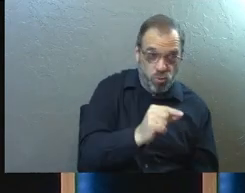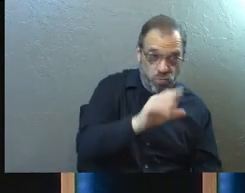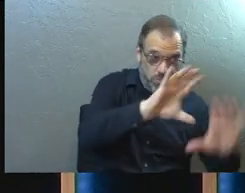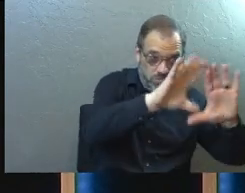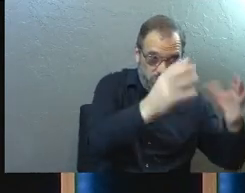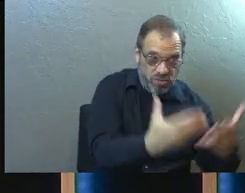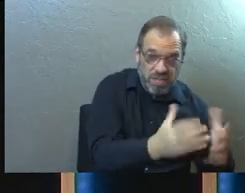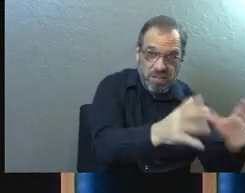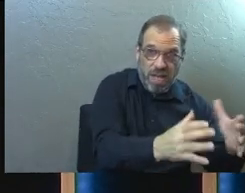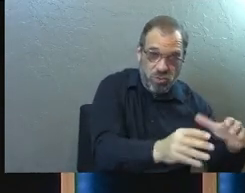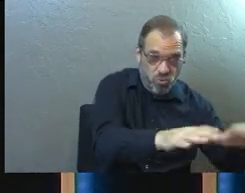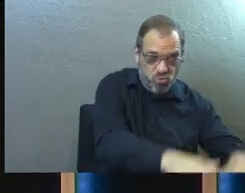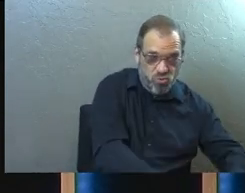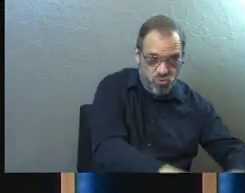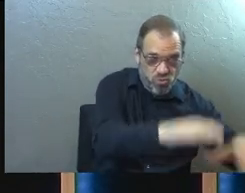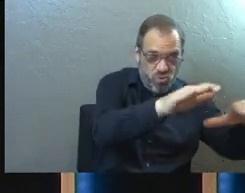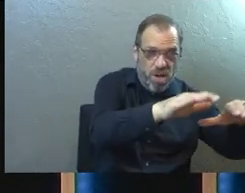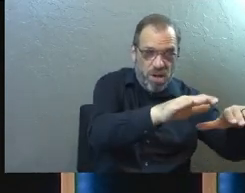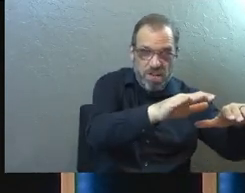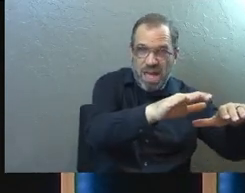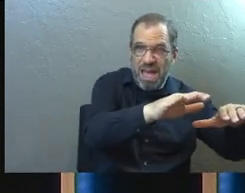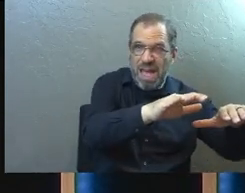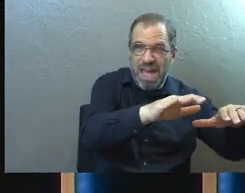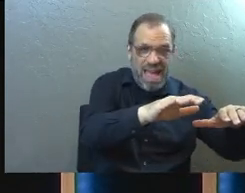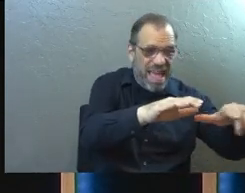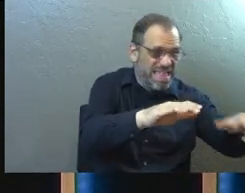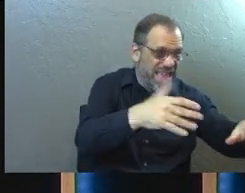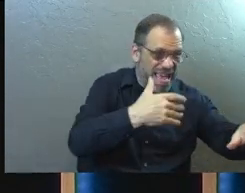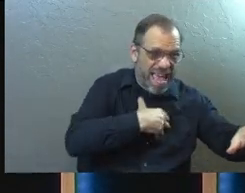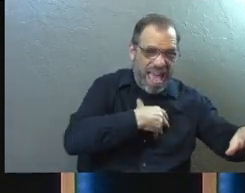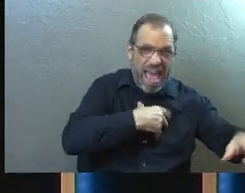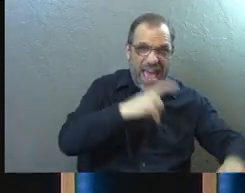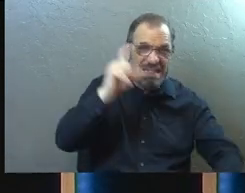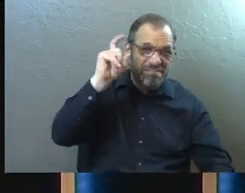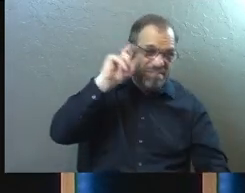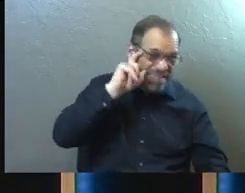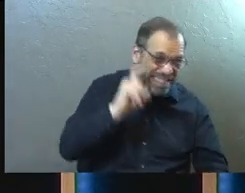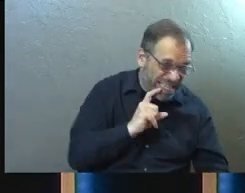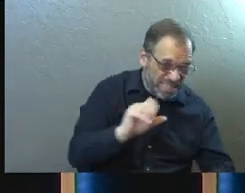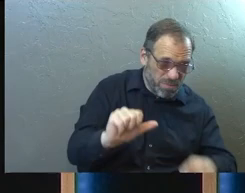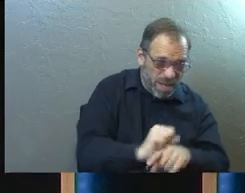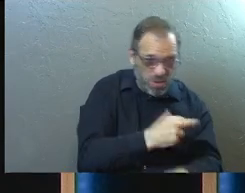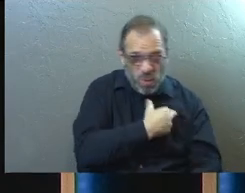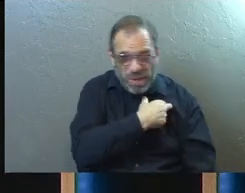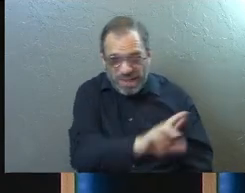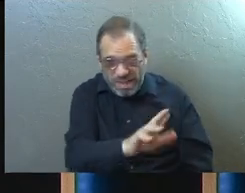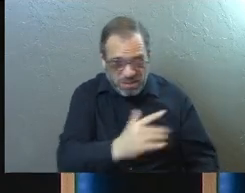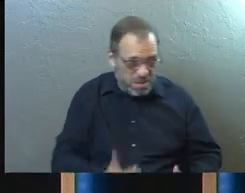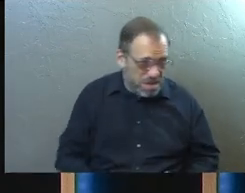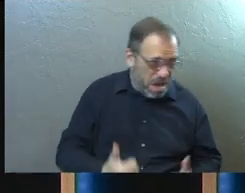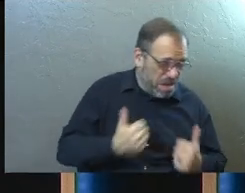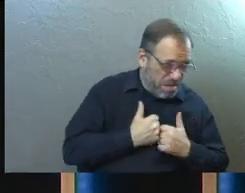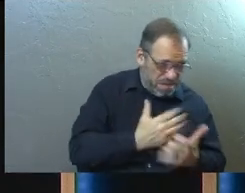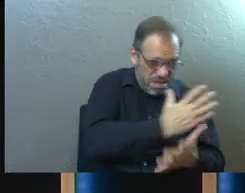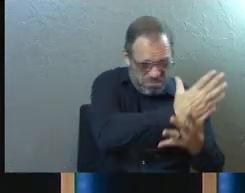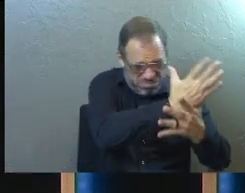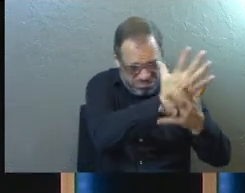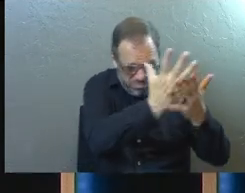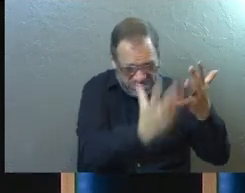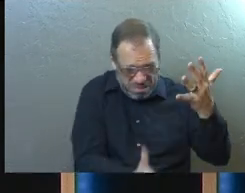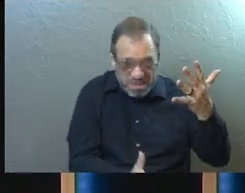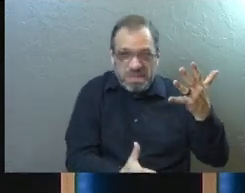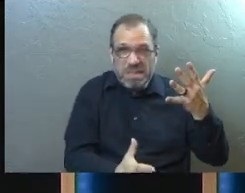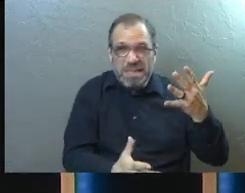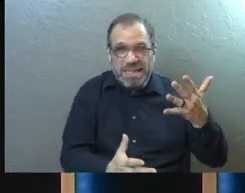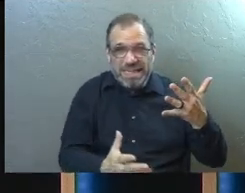that have grown up a certain way and had any number of sexual practices in their religion, in their lifestyle, all of the above.